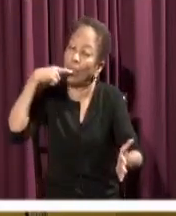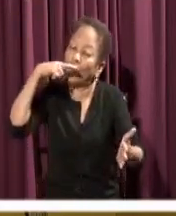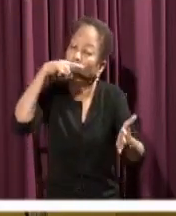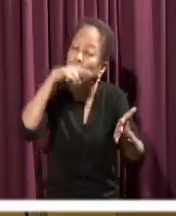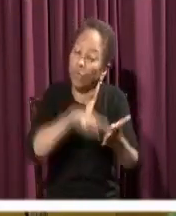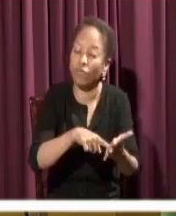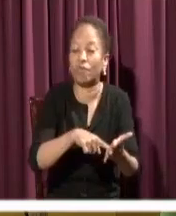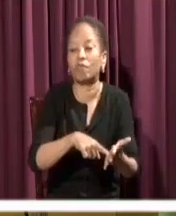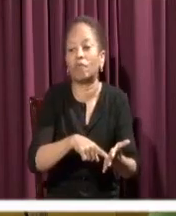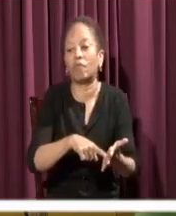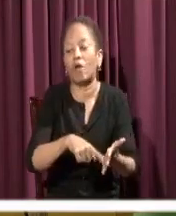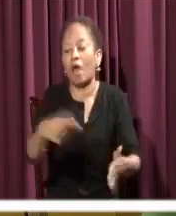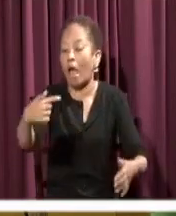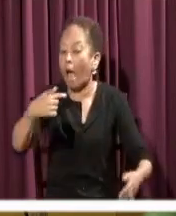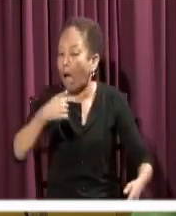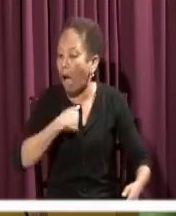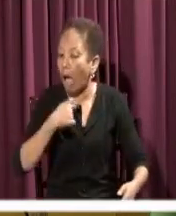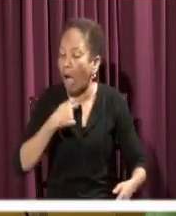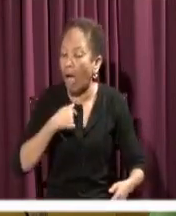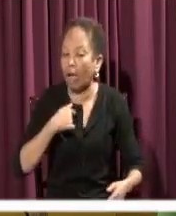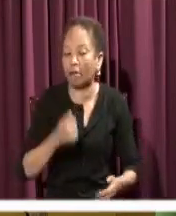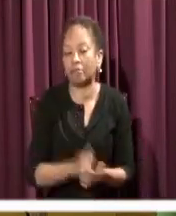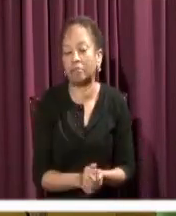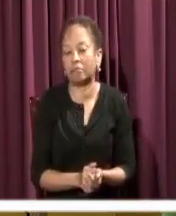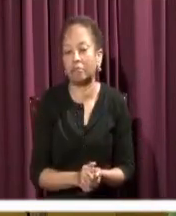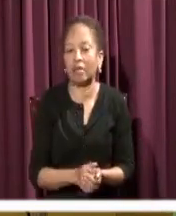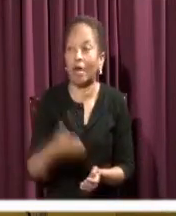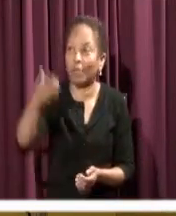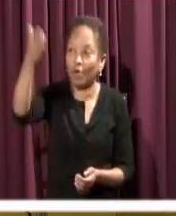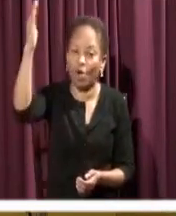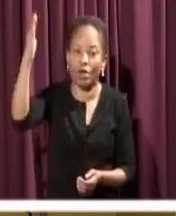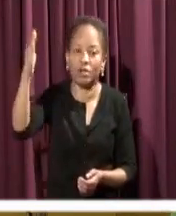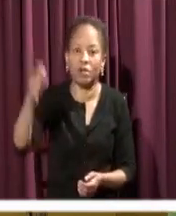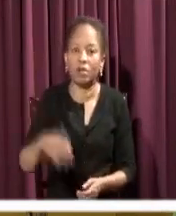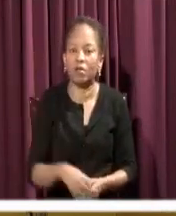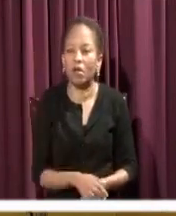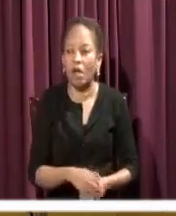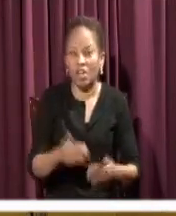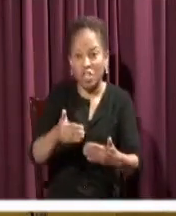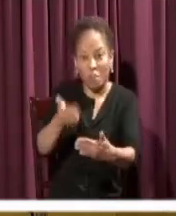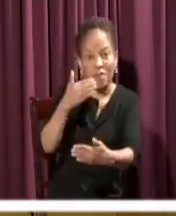He's just fed the 5,000. He's just fed the 5,000.